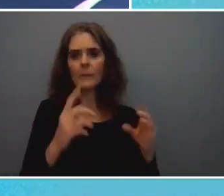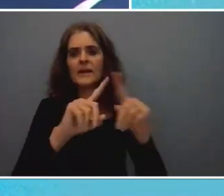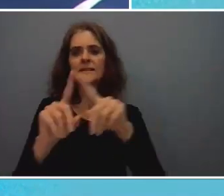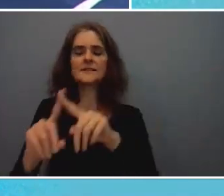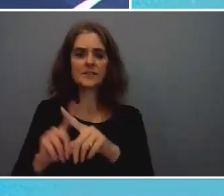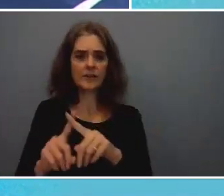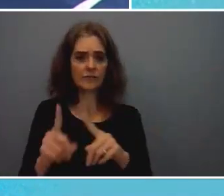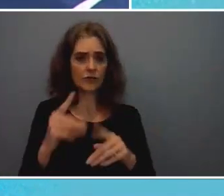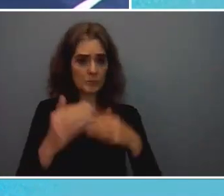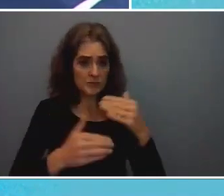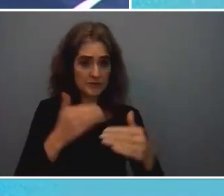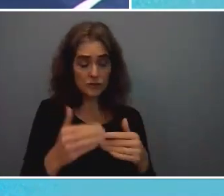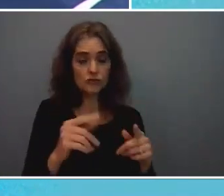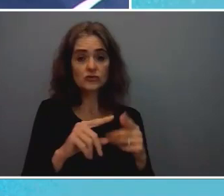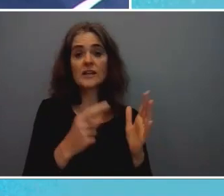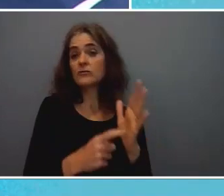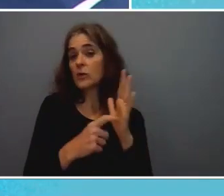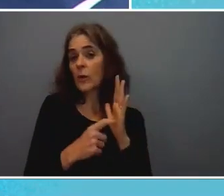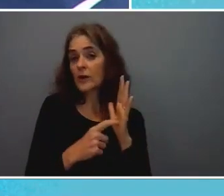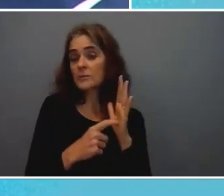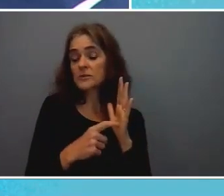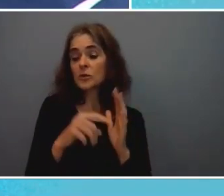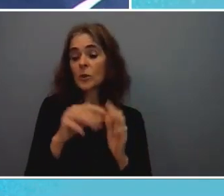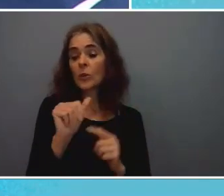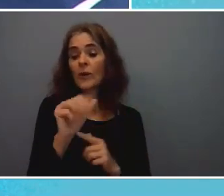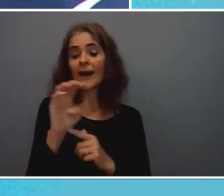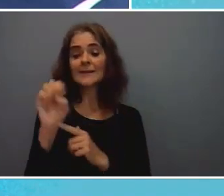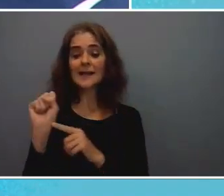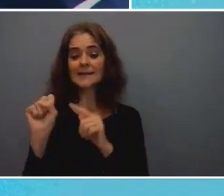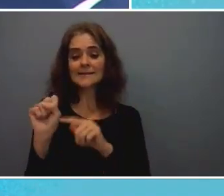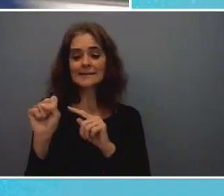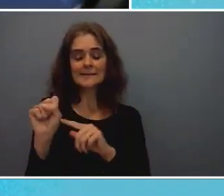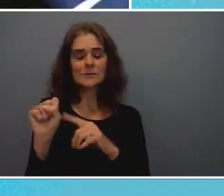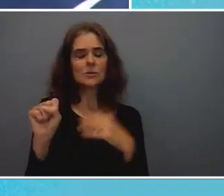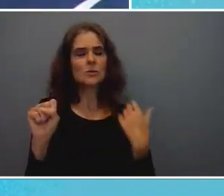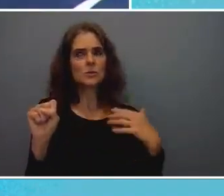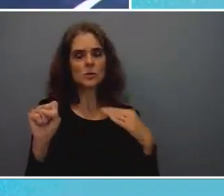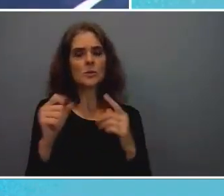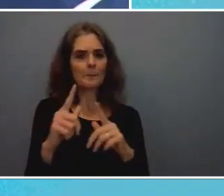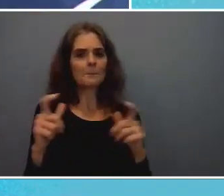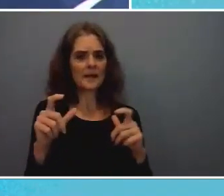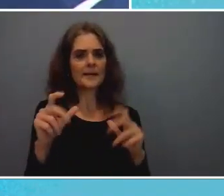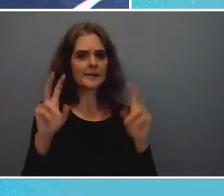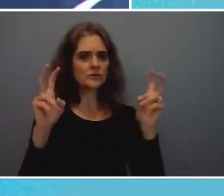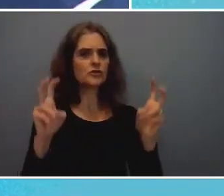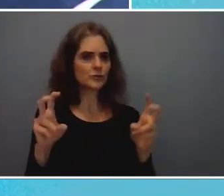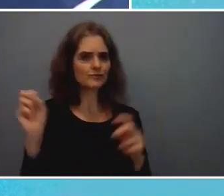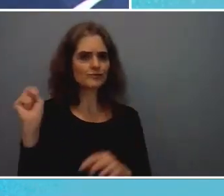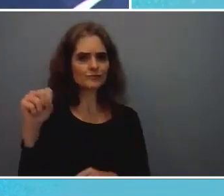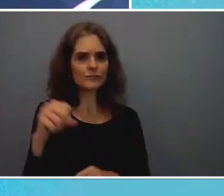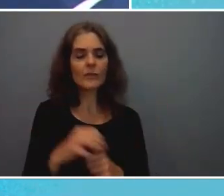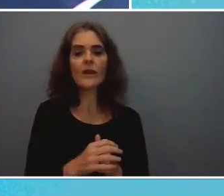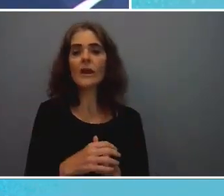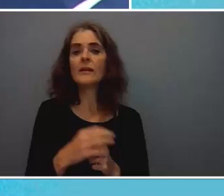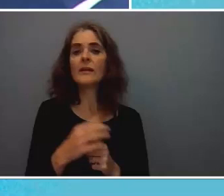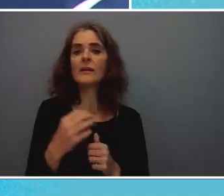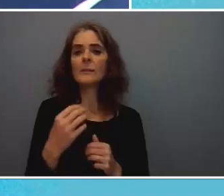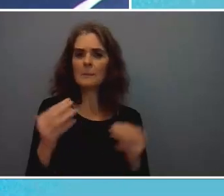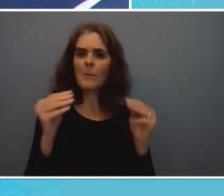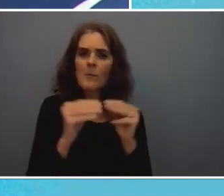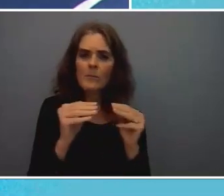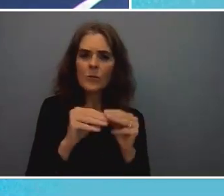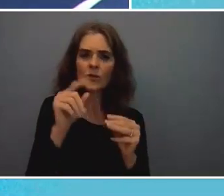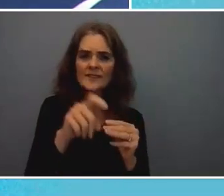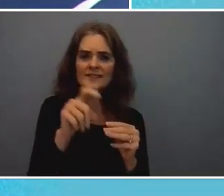requirements so access is a is a is a big issue uh i think there is more is needed in terms